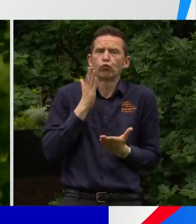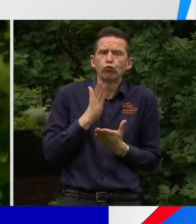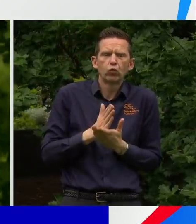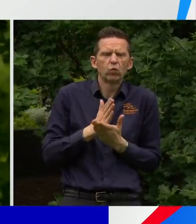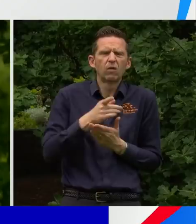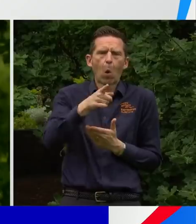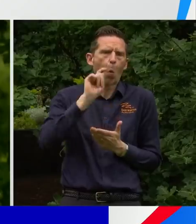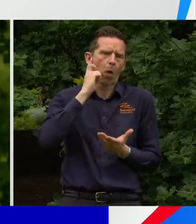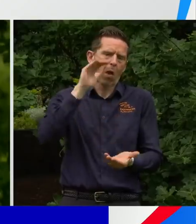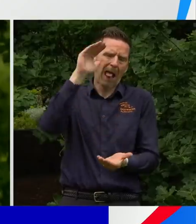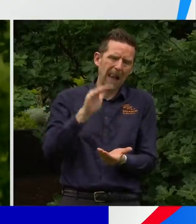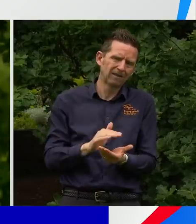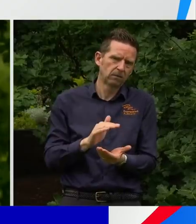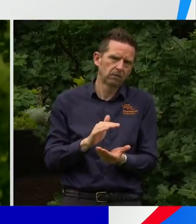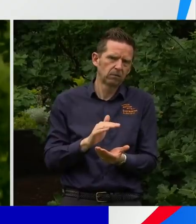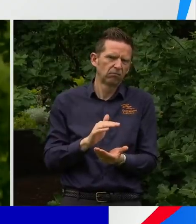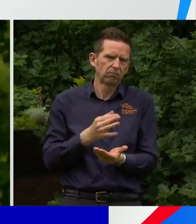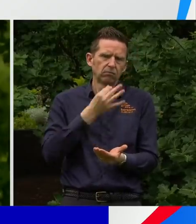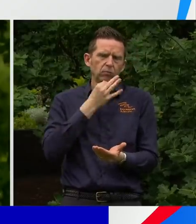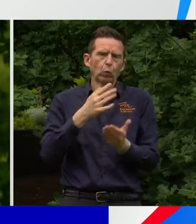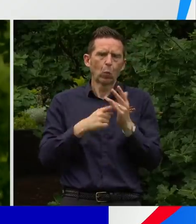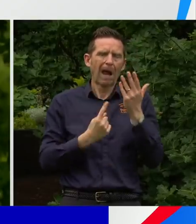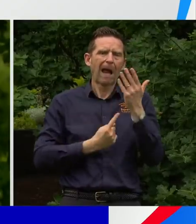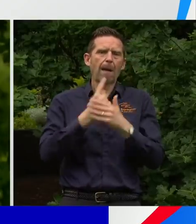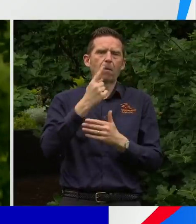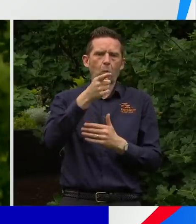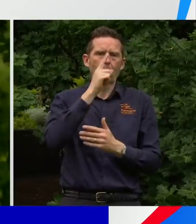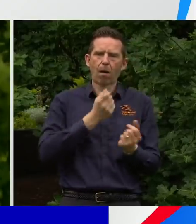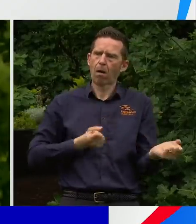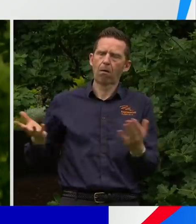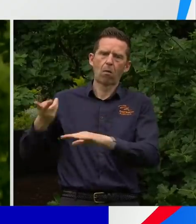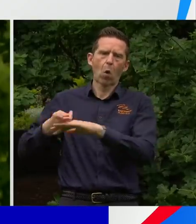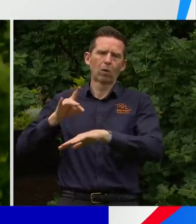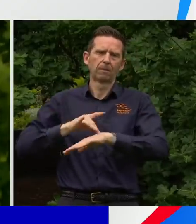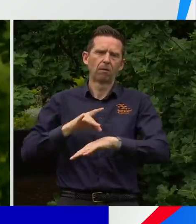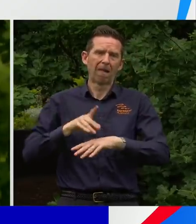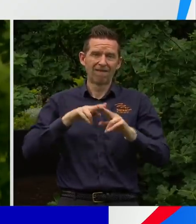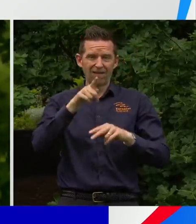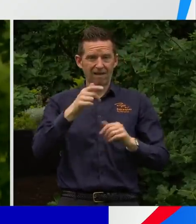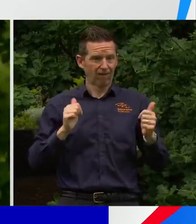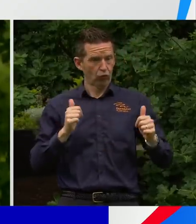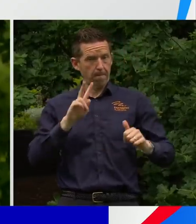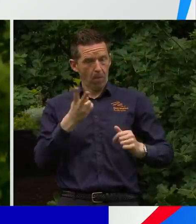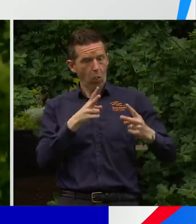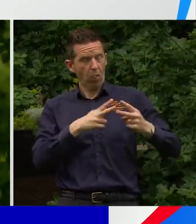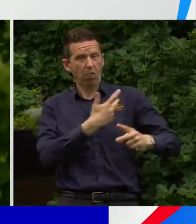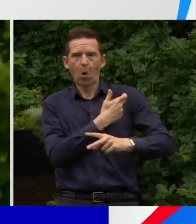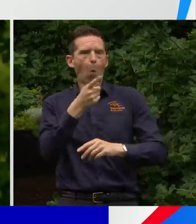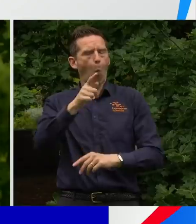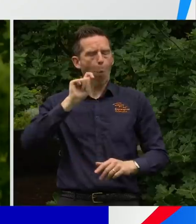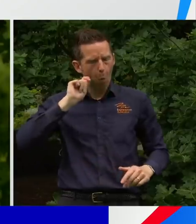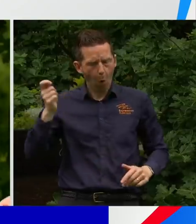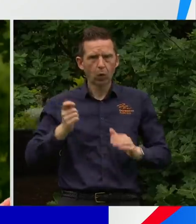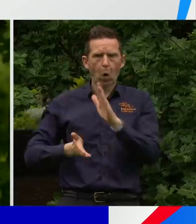this, a tiny fraction. If you're fully vaccinated, you're not going to finish up in hospital seriously, seriously